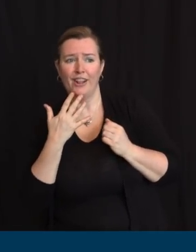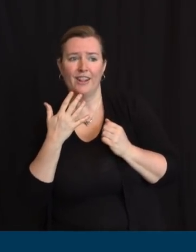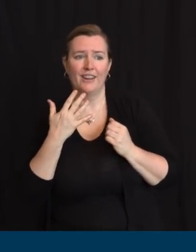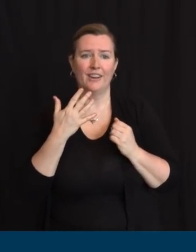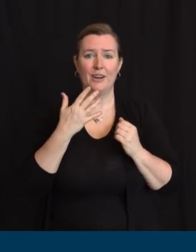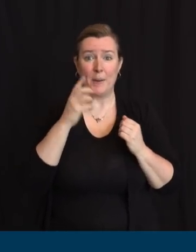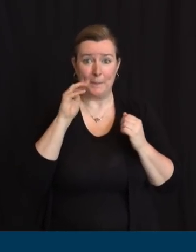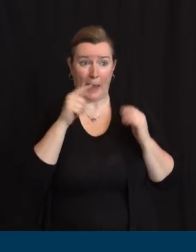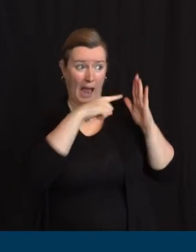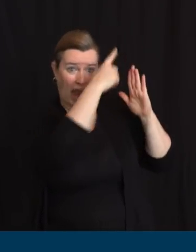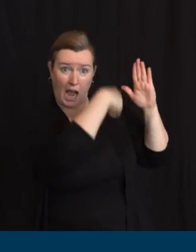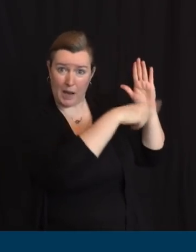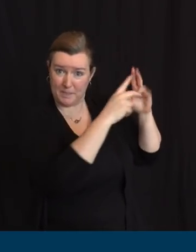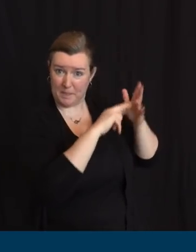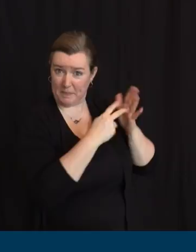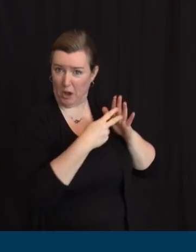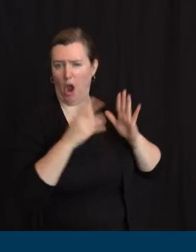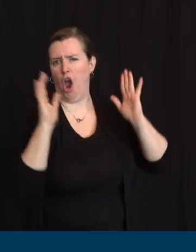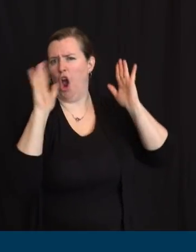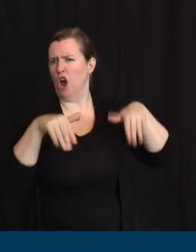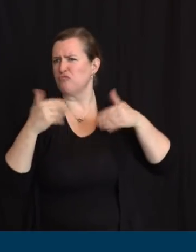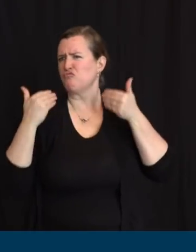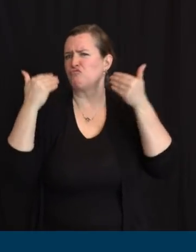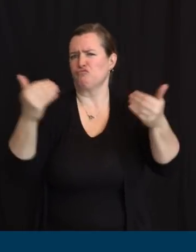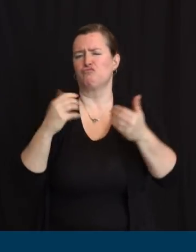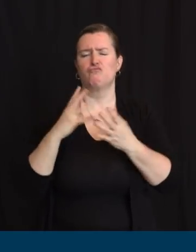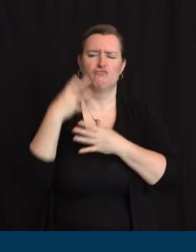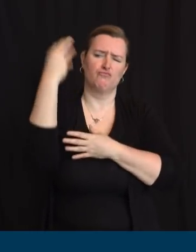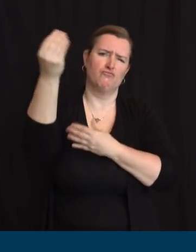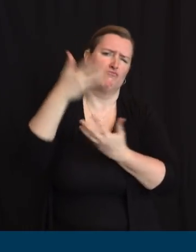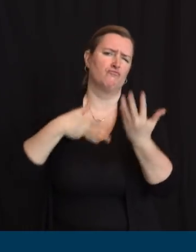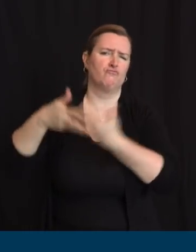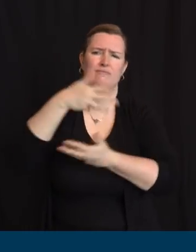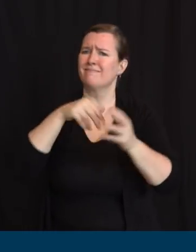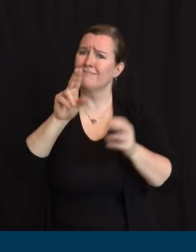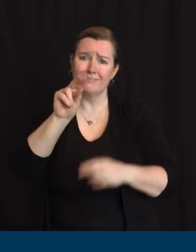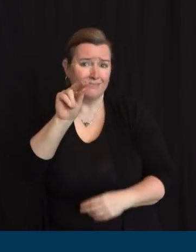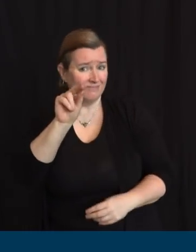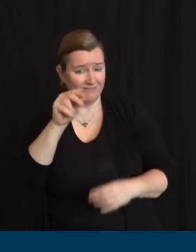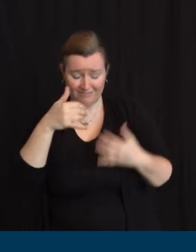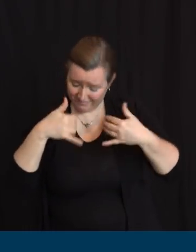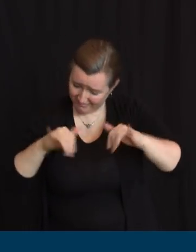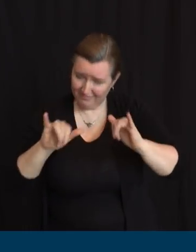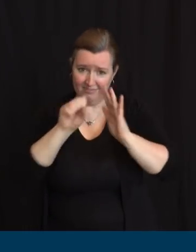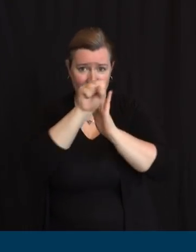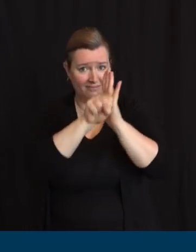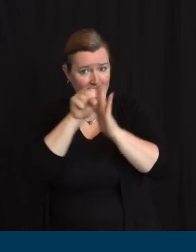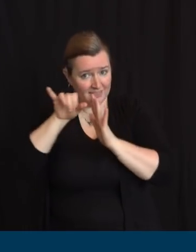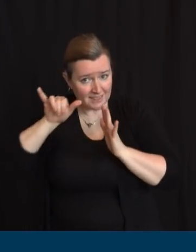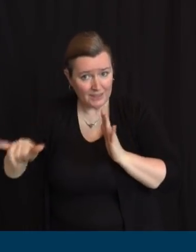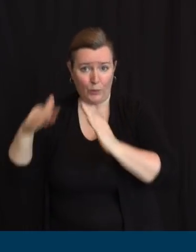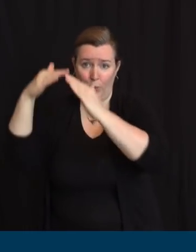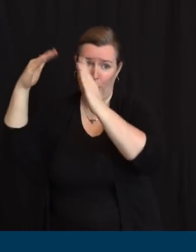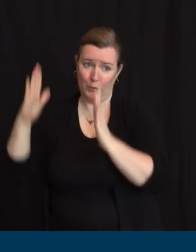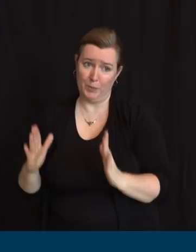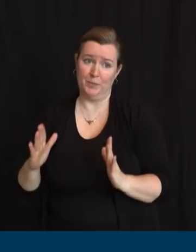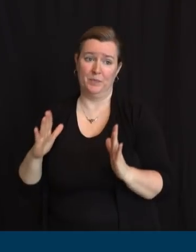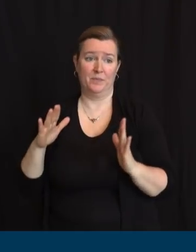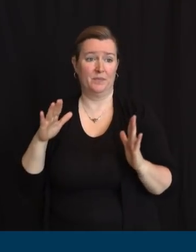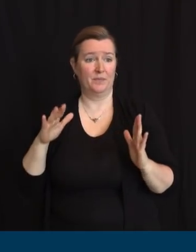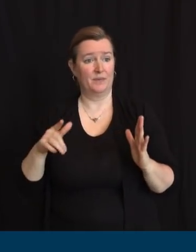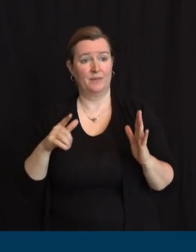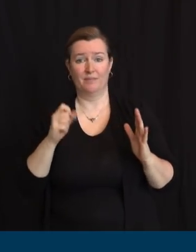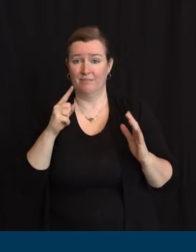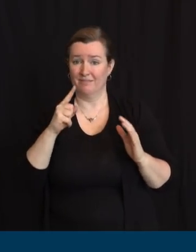doing. Let's only go through this once. Let's keep our focus on what we need to do today. And that's keeping with our